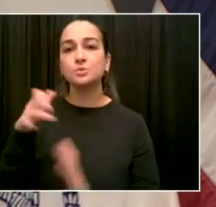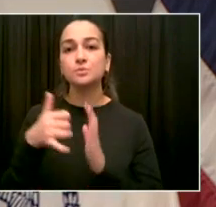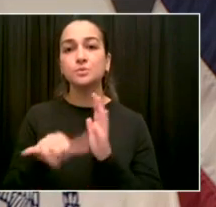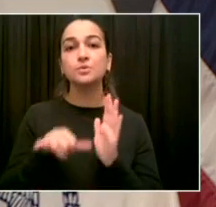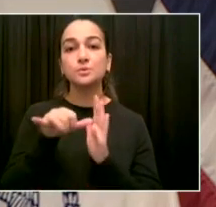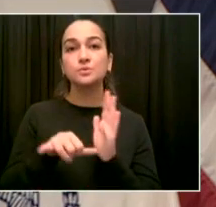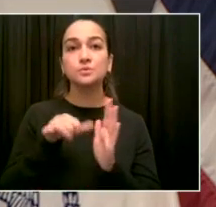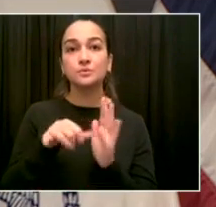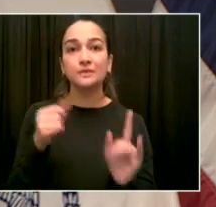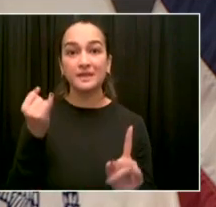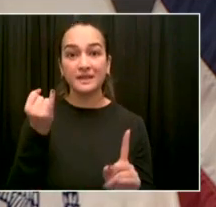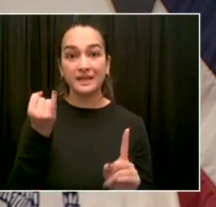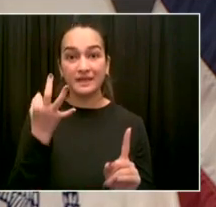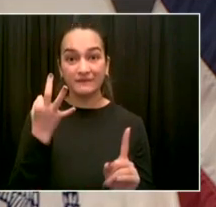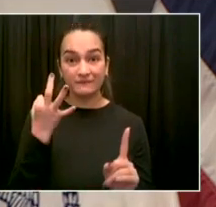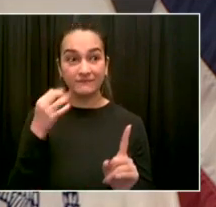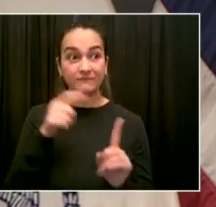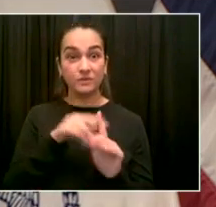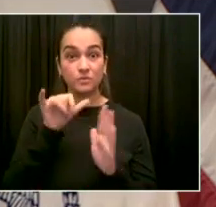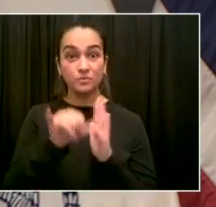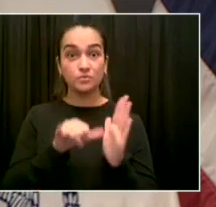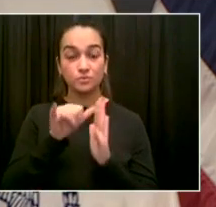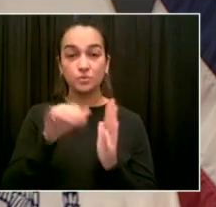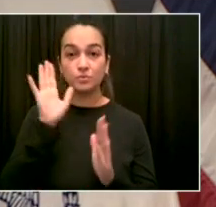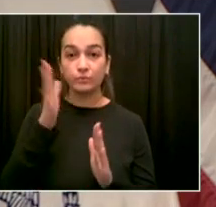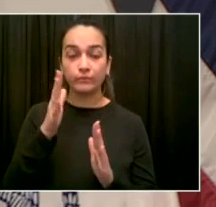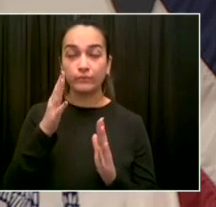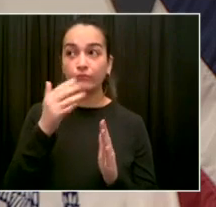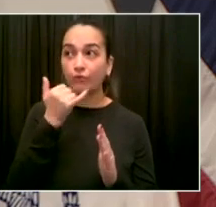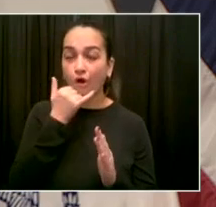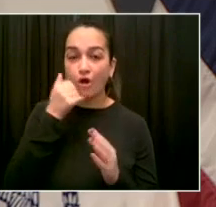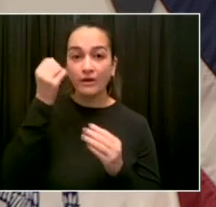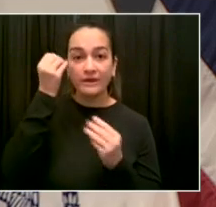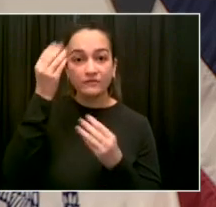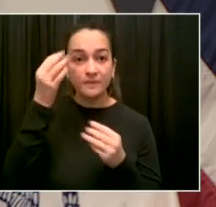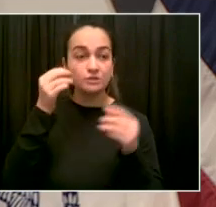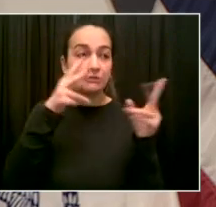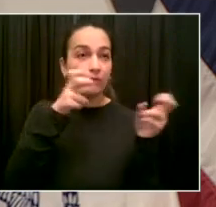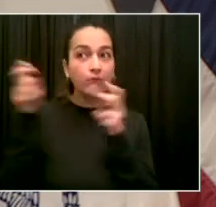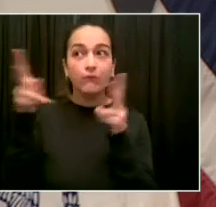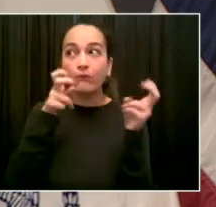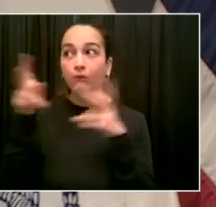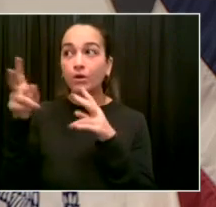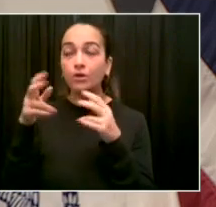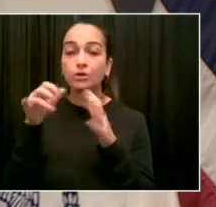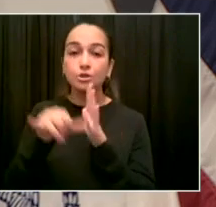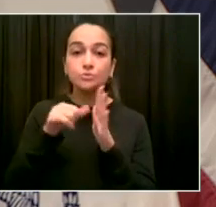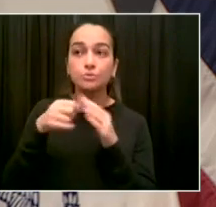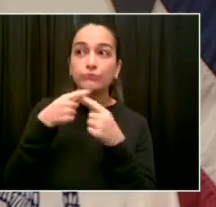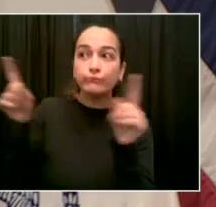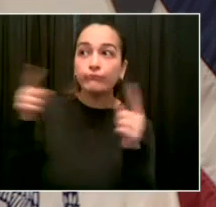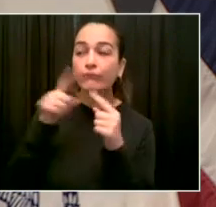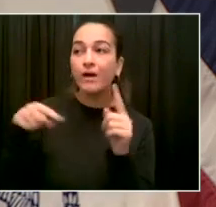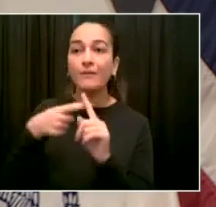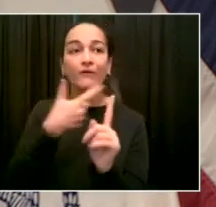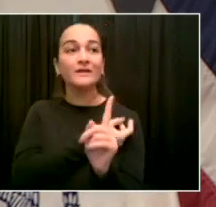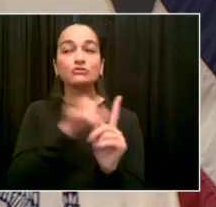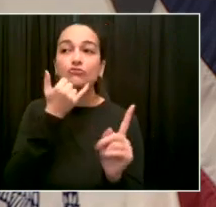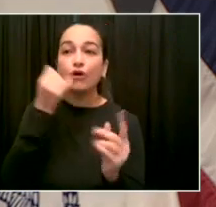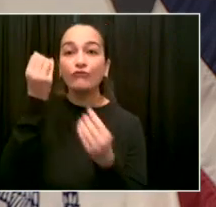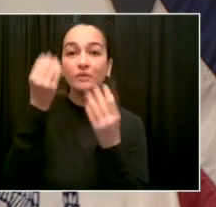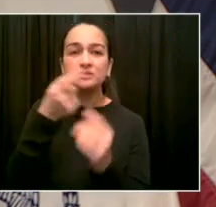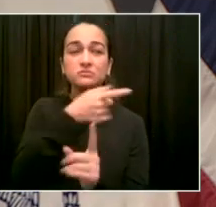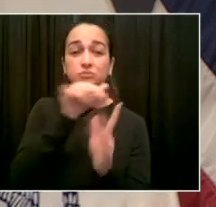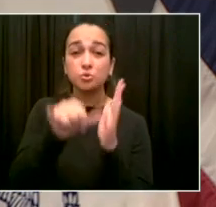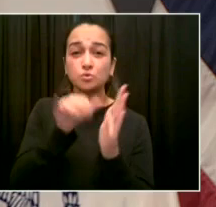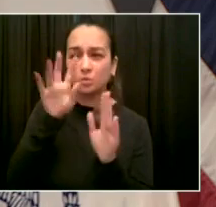really want to thank them for that. We've seen horrible, cynical efforts at misinformation, often for people's own